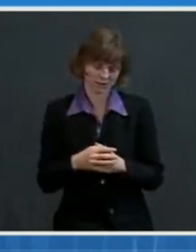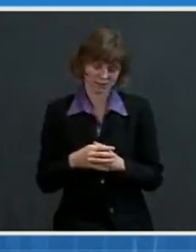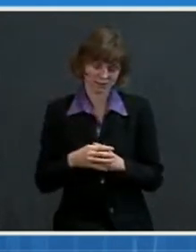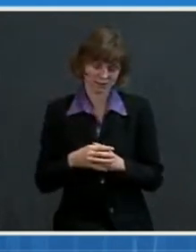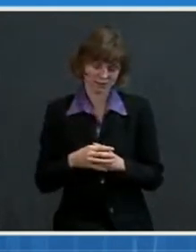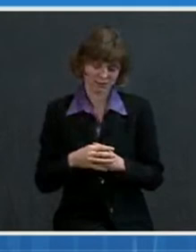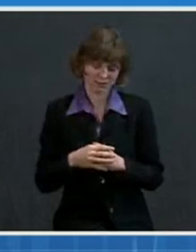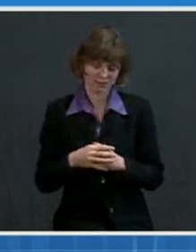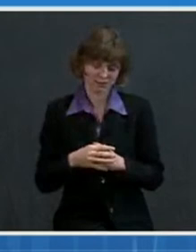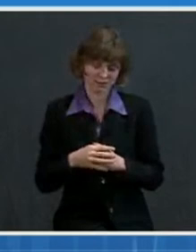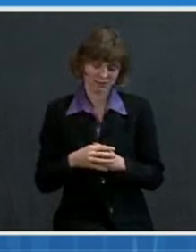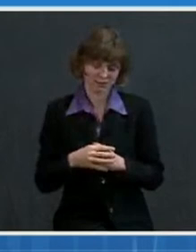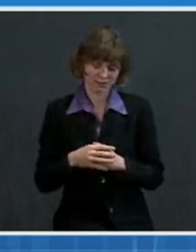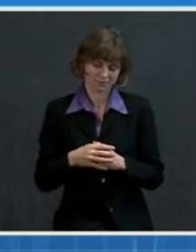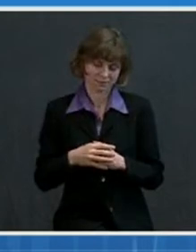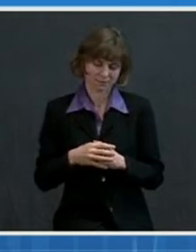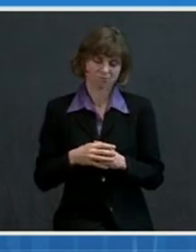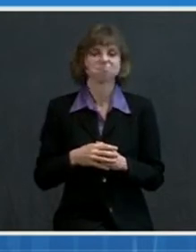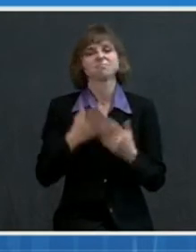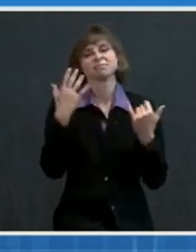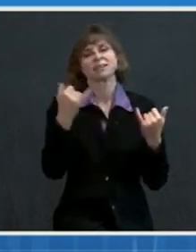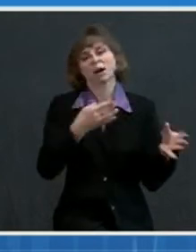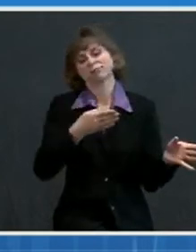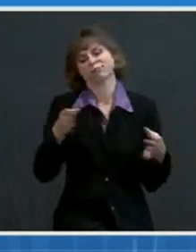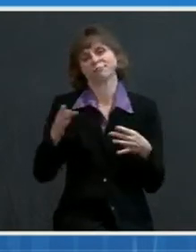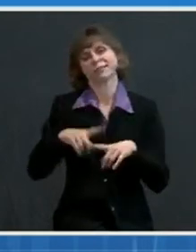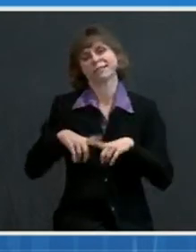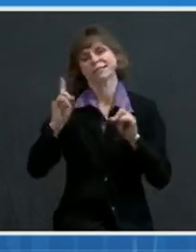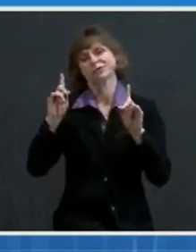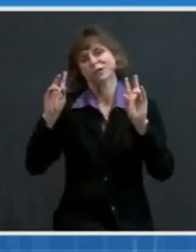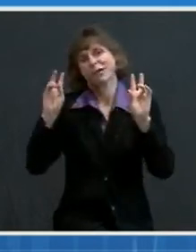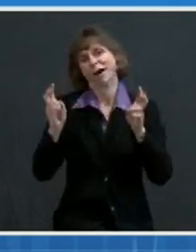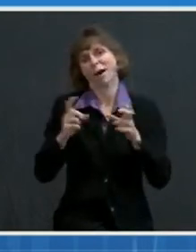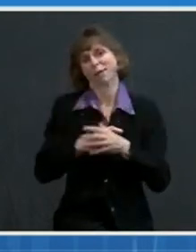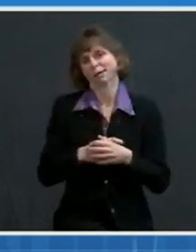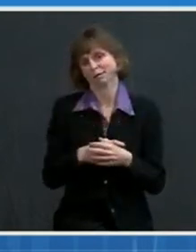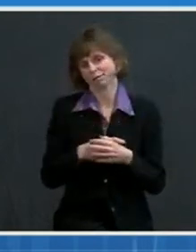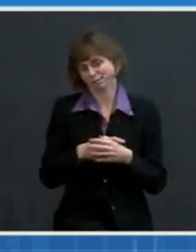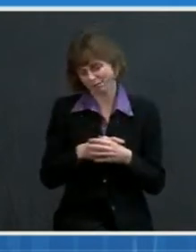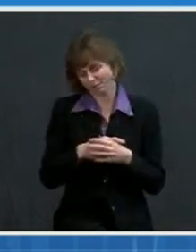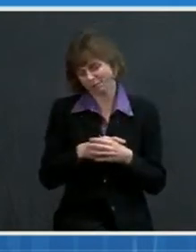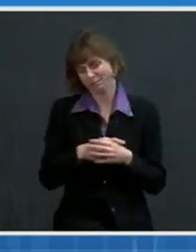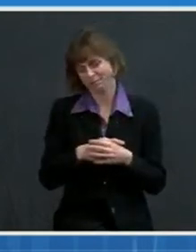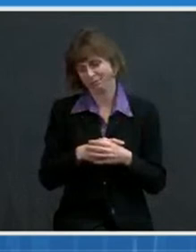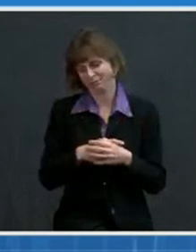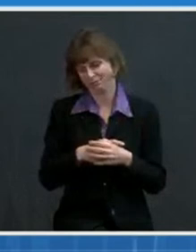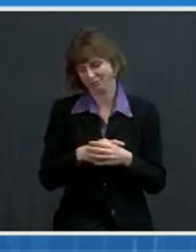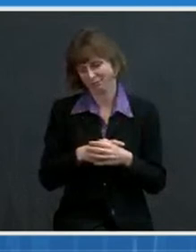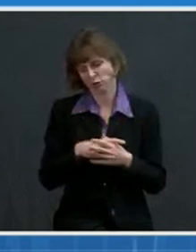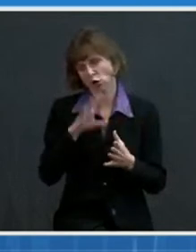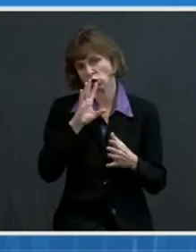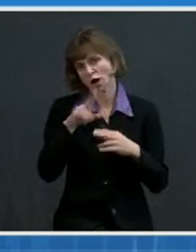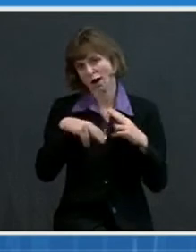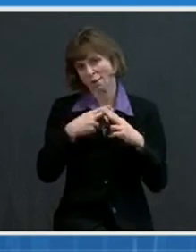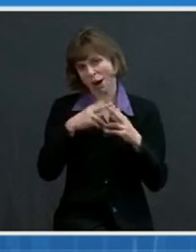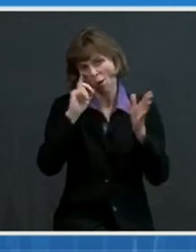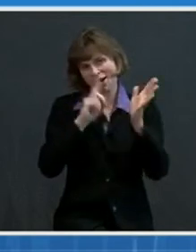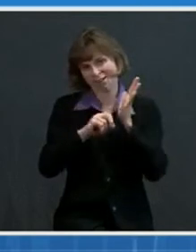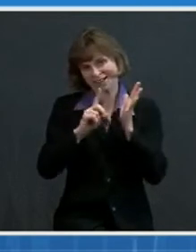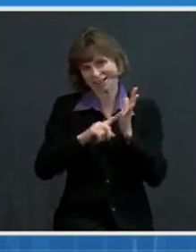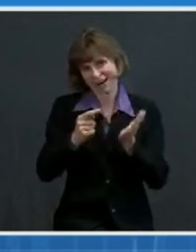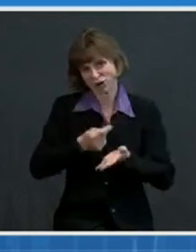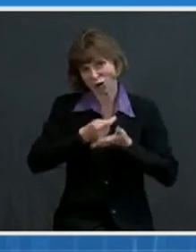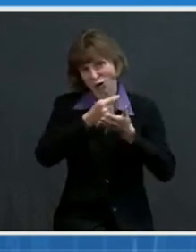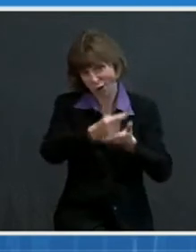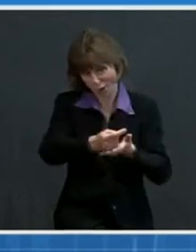minutes now on a different topic, and that has to do with investigational therapeutics for COVID-19. If I could have the